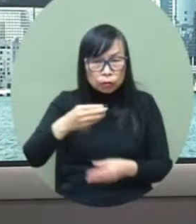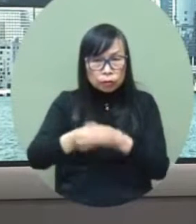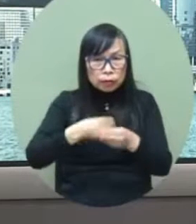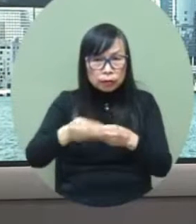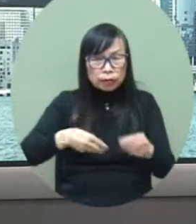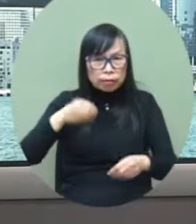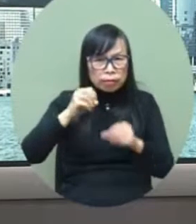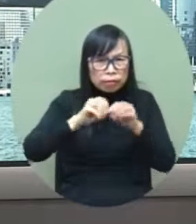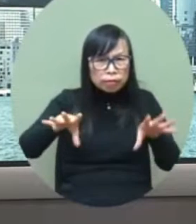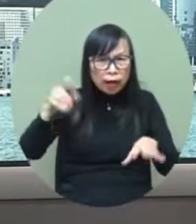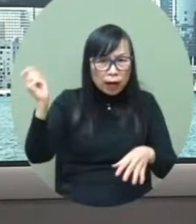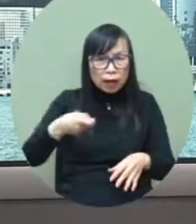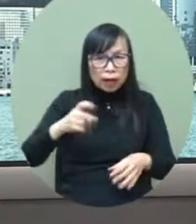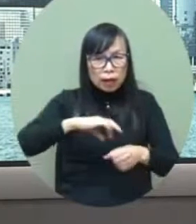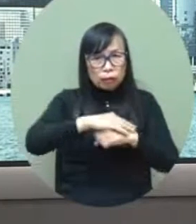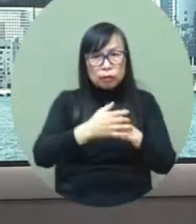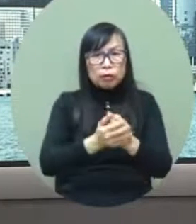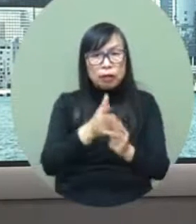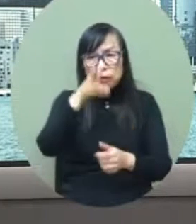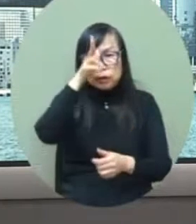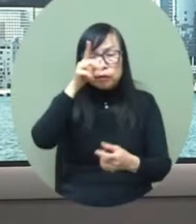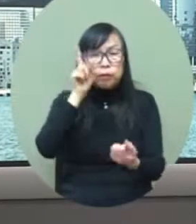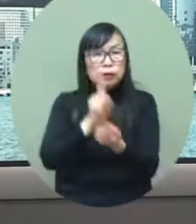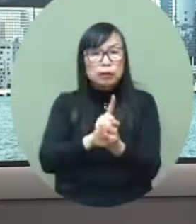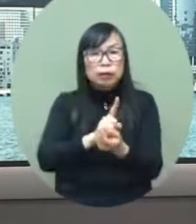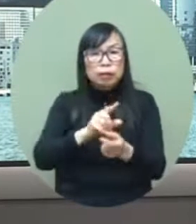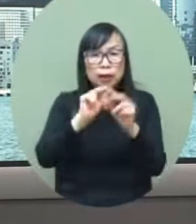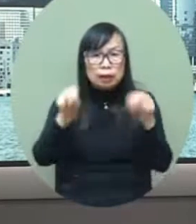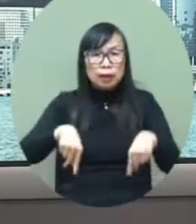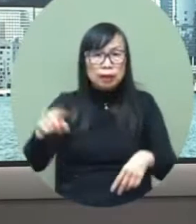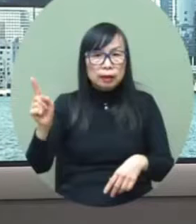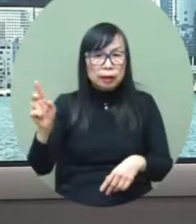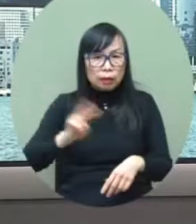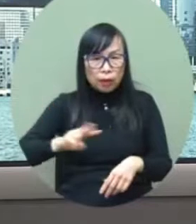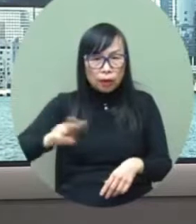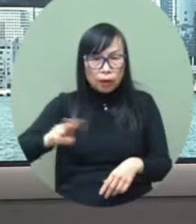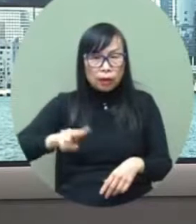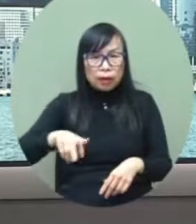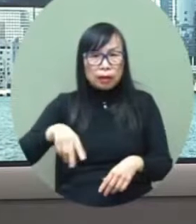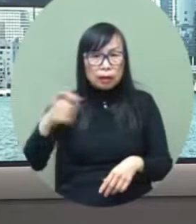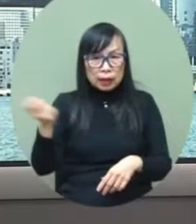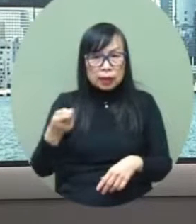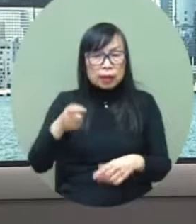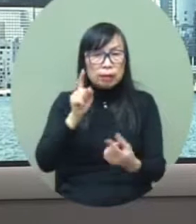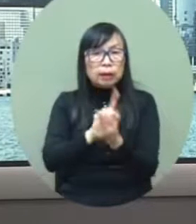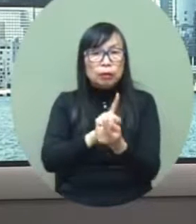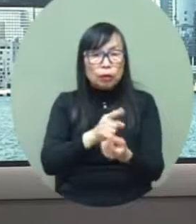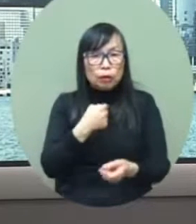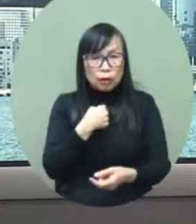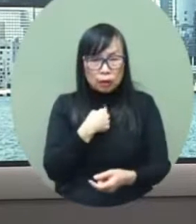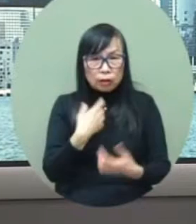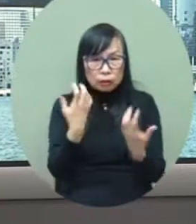no one saw this coming in terms of how quickly the variant spread this was a global problem